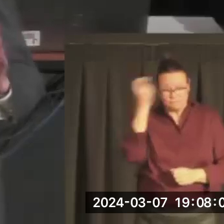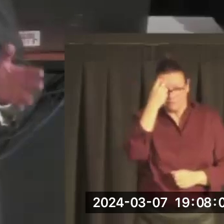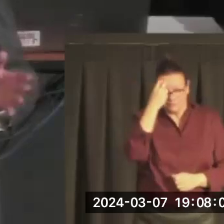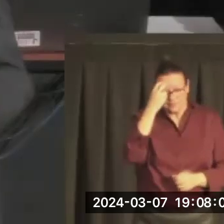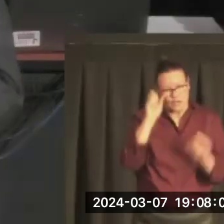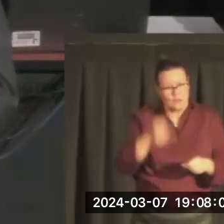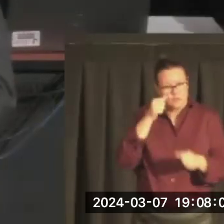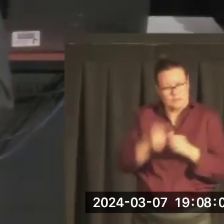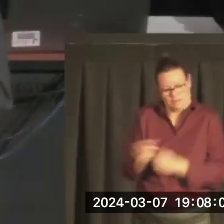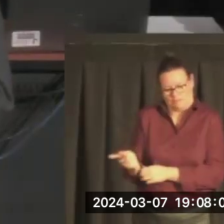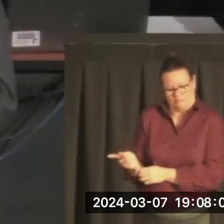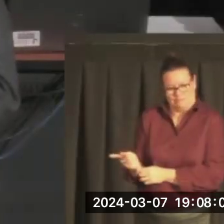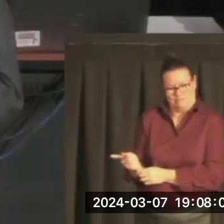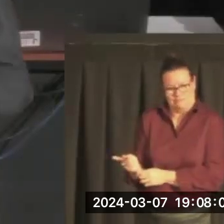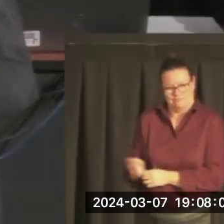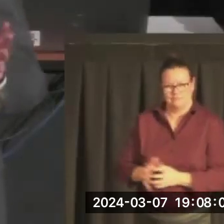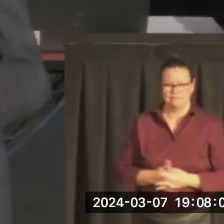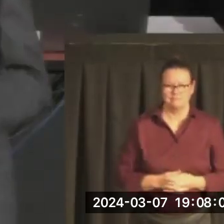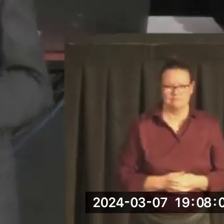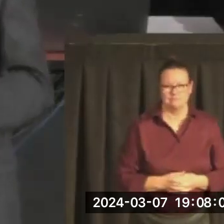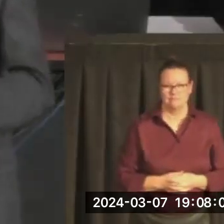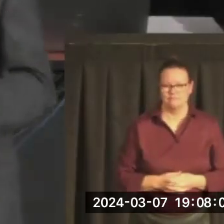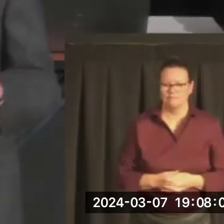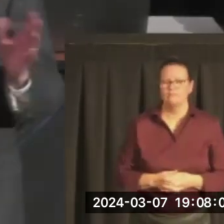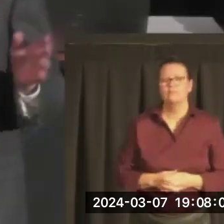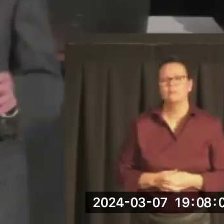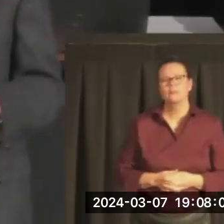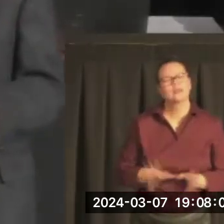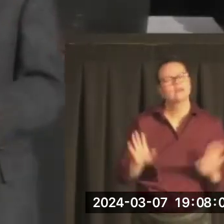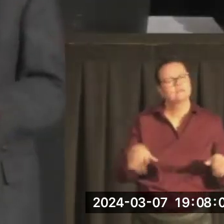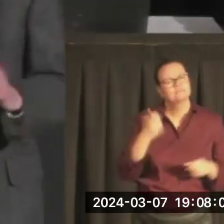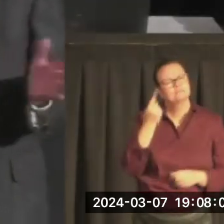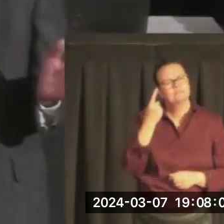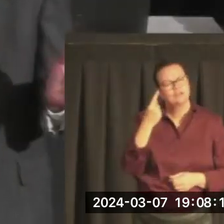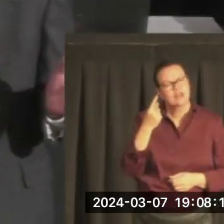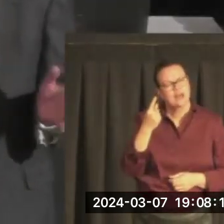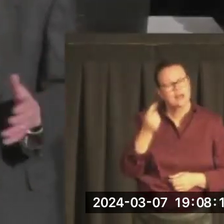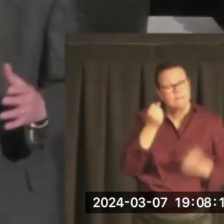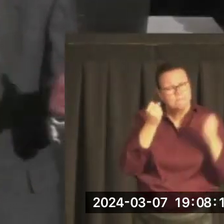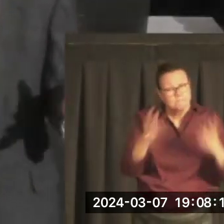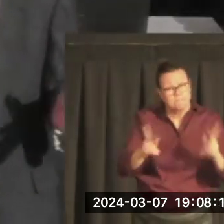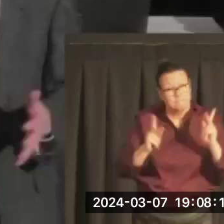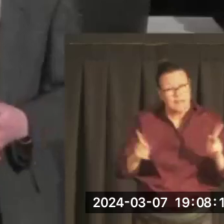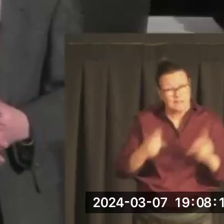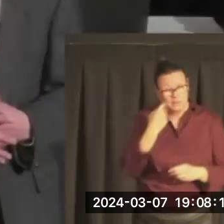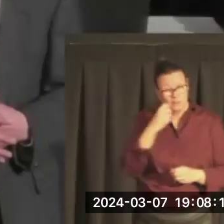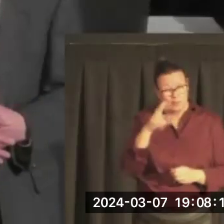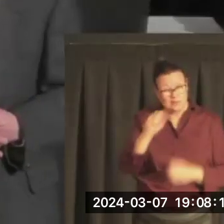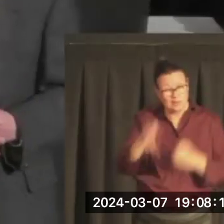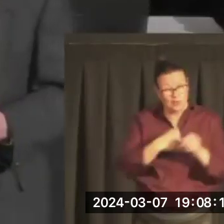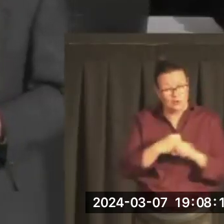and Maureen Mansfield. There also are many of you who have moved to Missoula in the last 30 years,